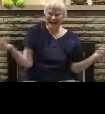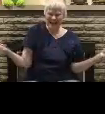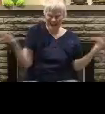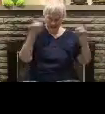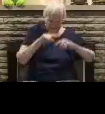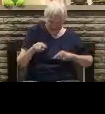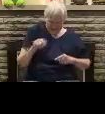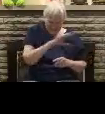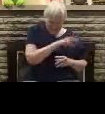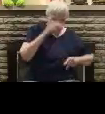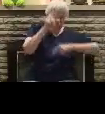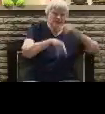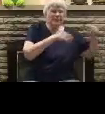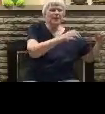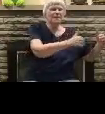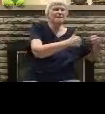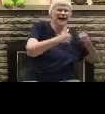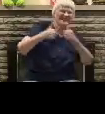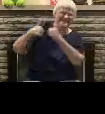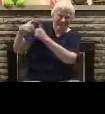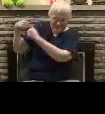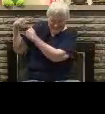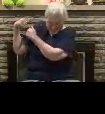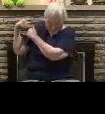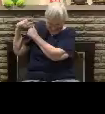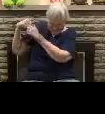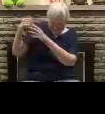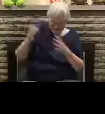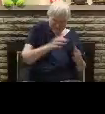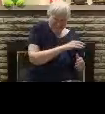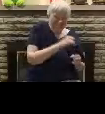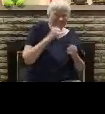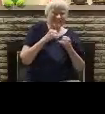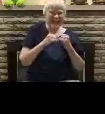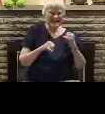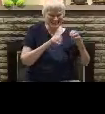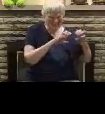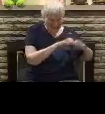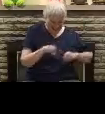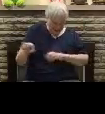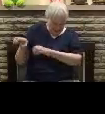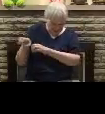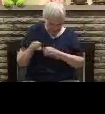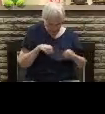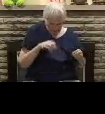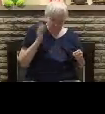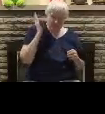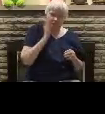And that this great falling away would be the icing on the cake, the final act,